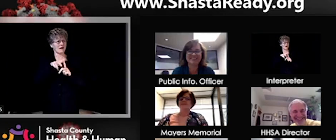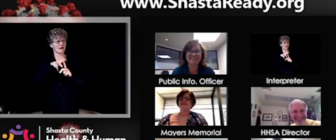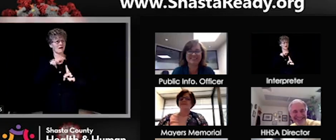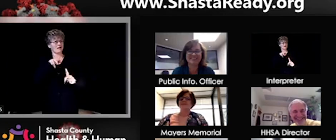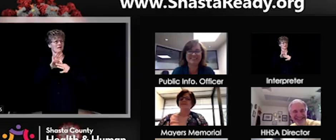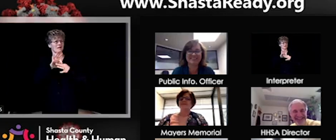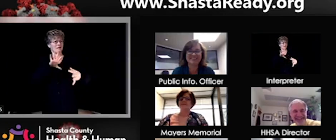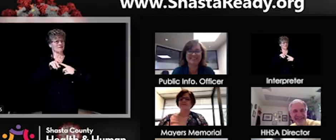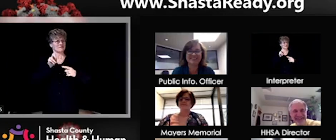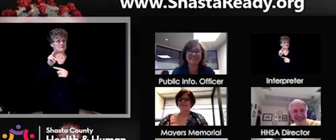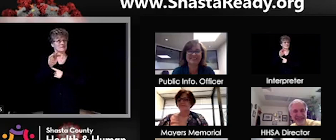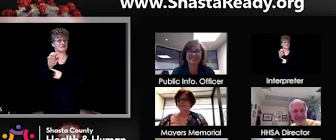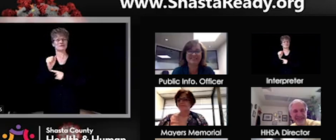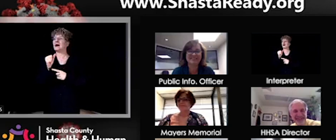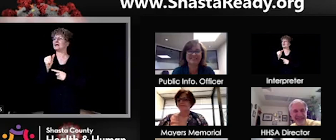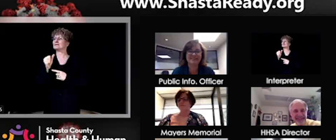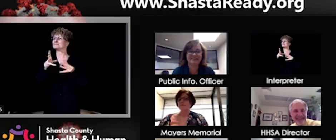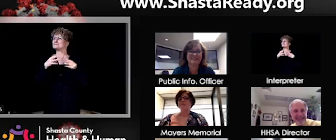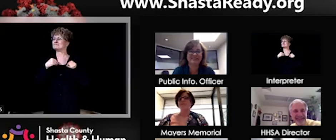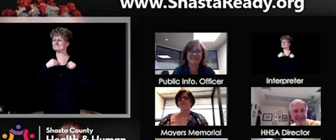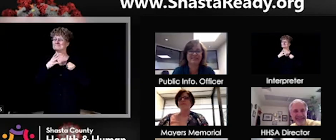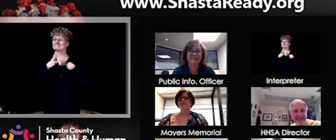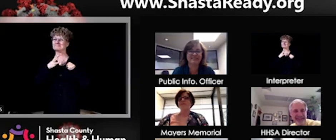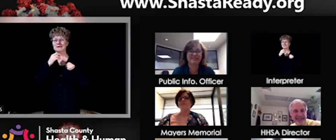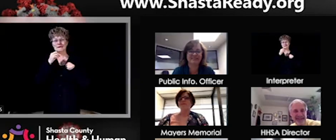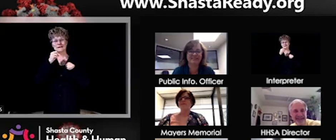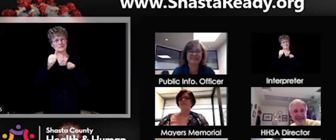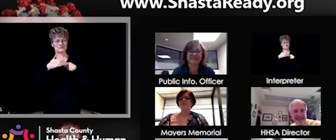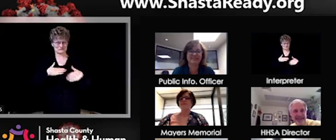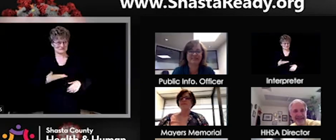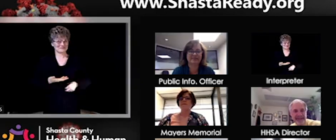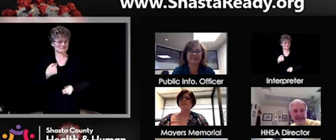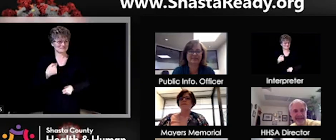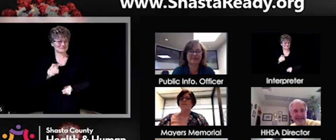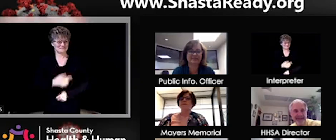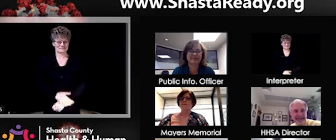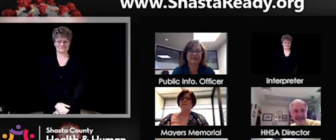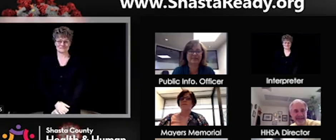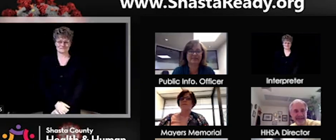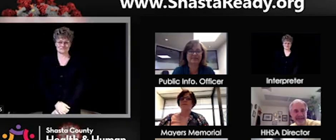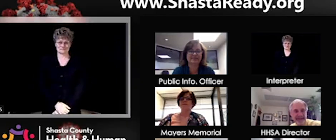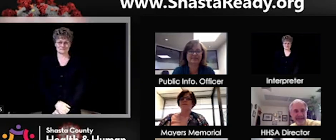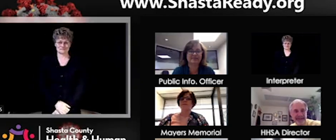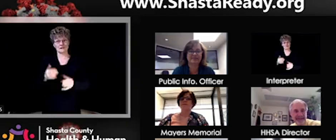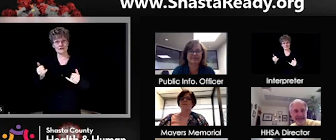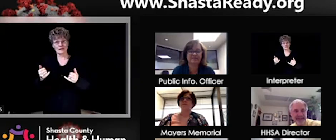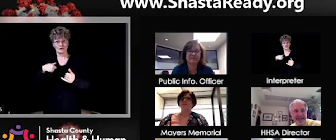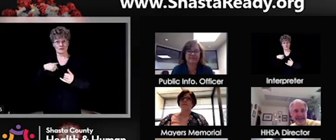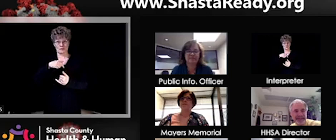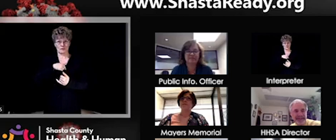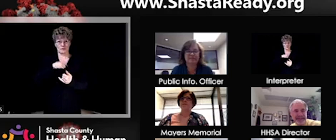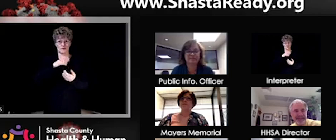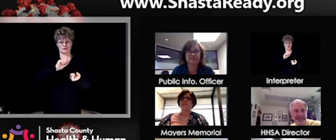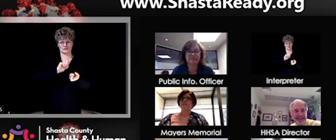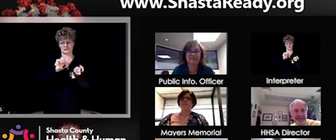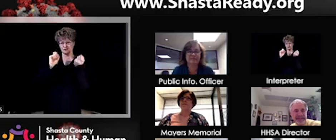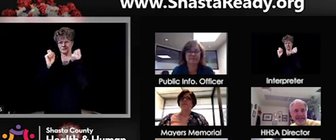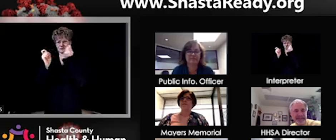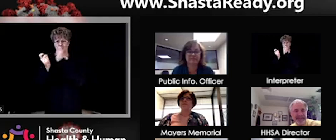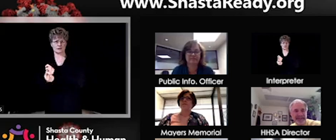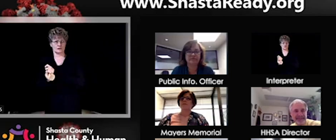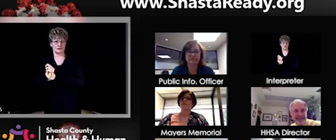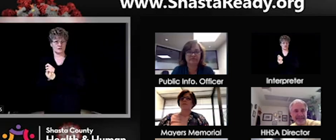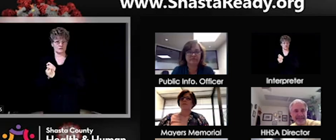for who from the county. With the variants granted now, what effect, if any, did the rodeo have?